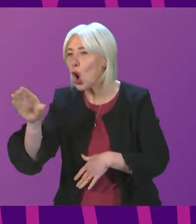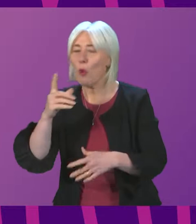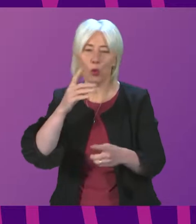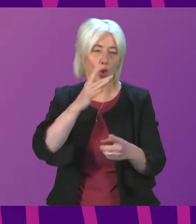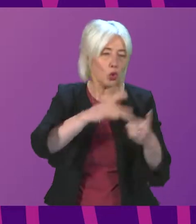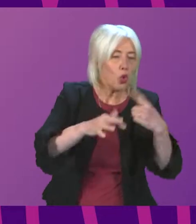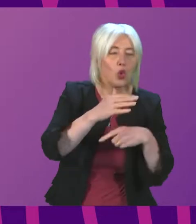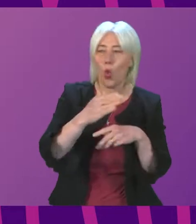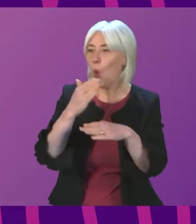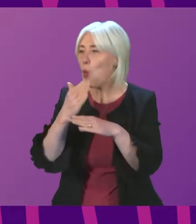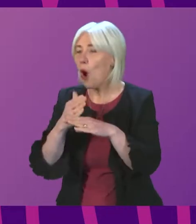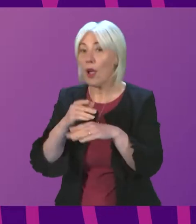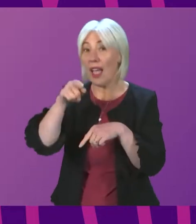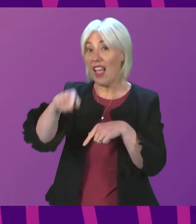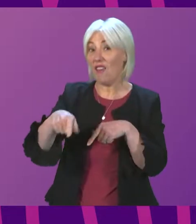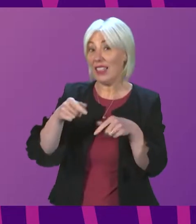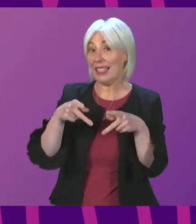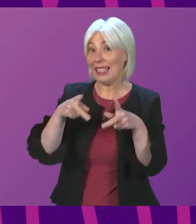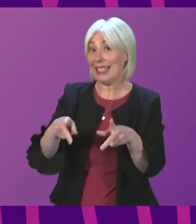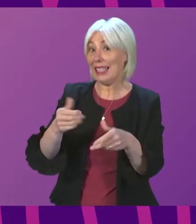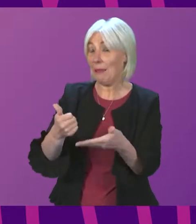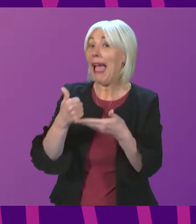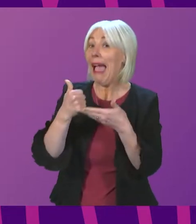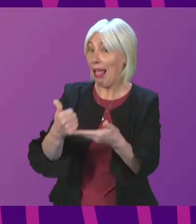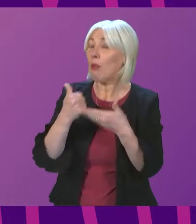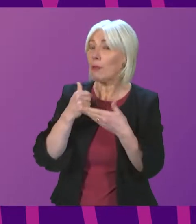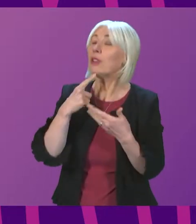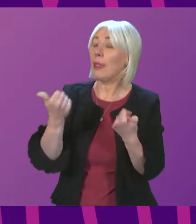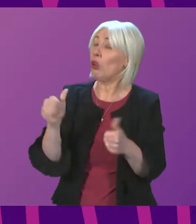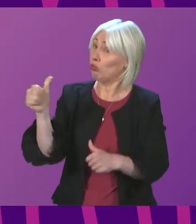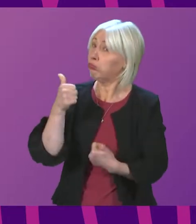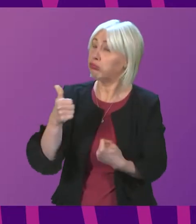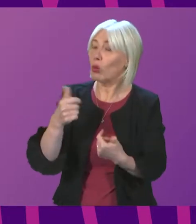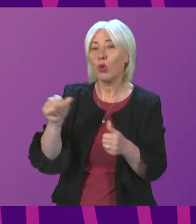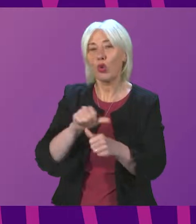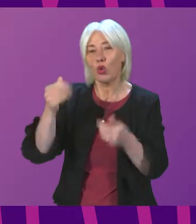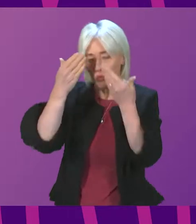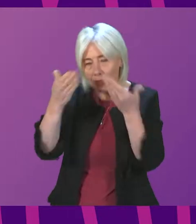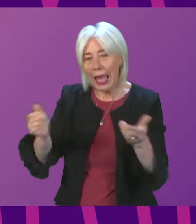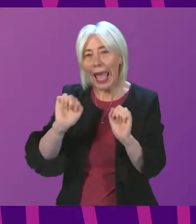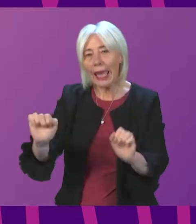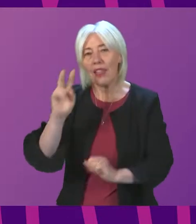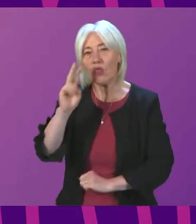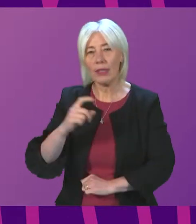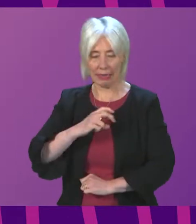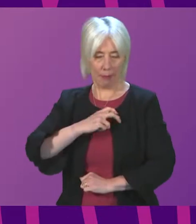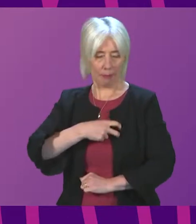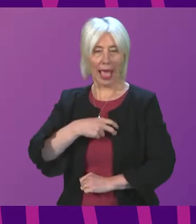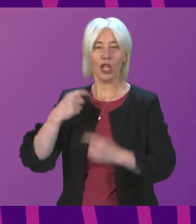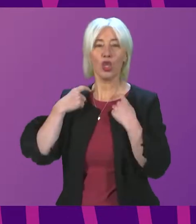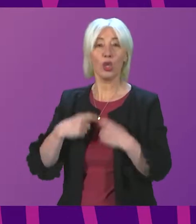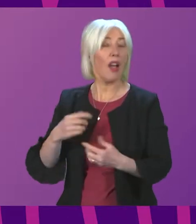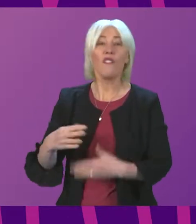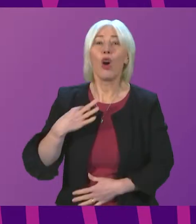If that helps, I think that is a good thing and we should all try to respect that where we see people wearing these badges or lanyards. It is totally